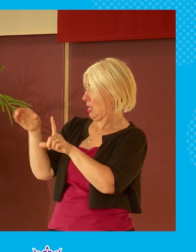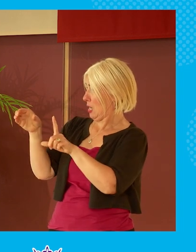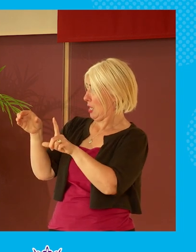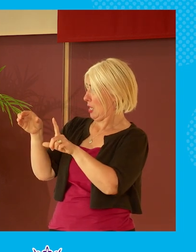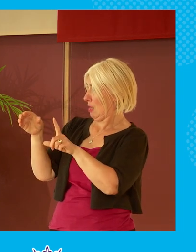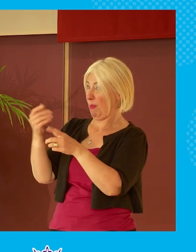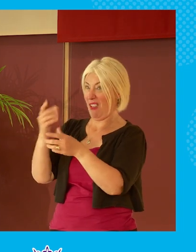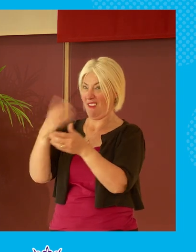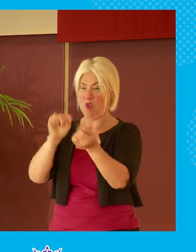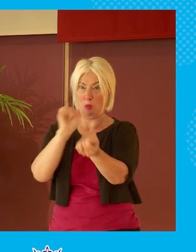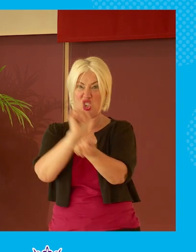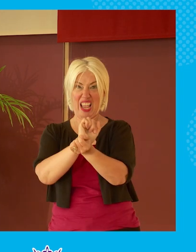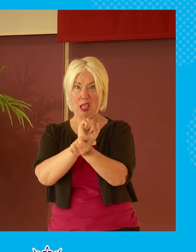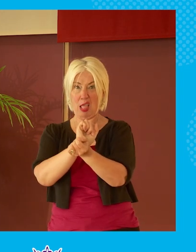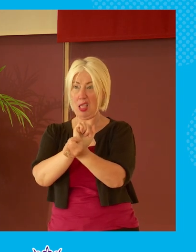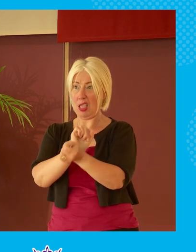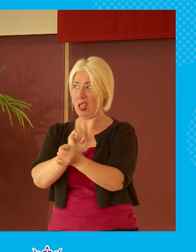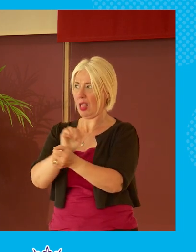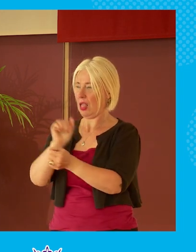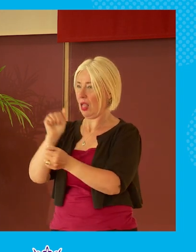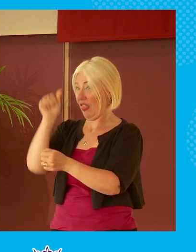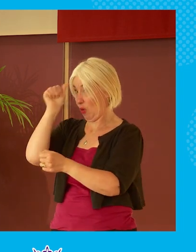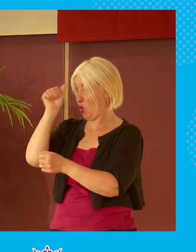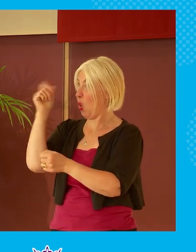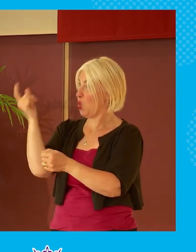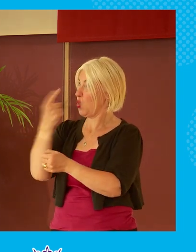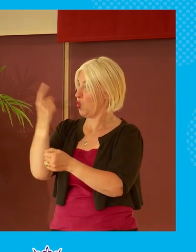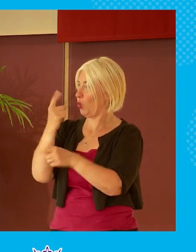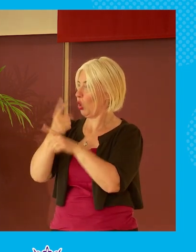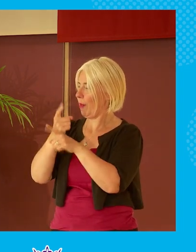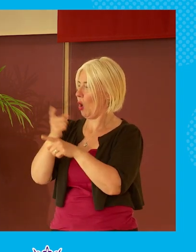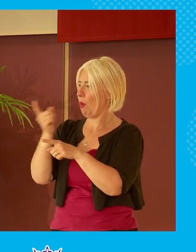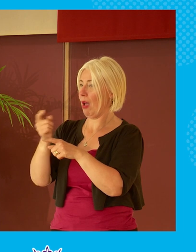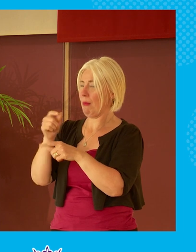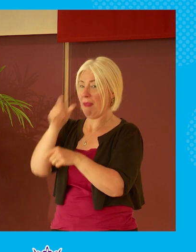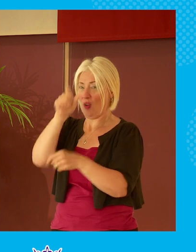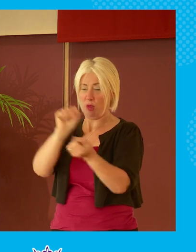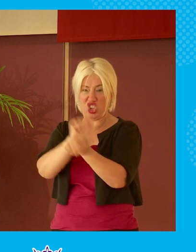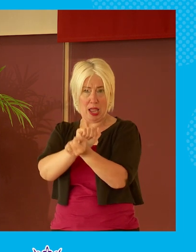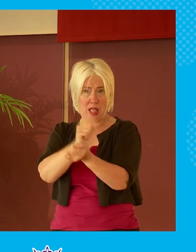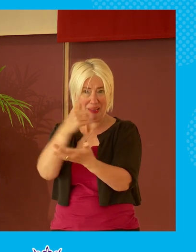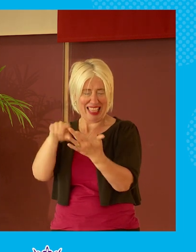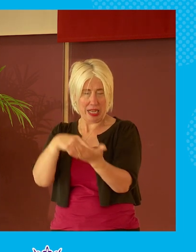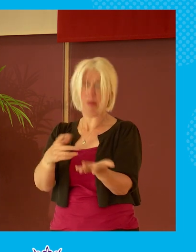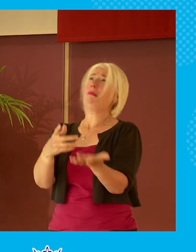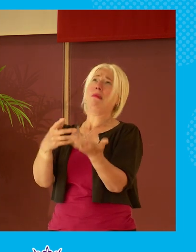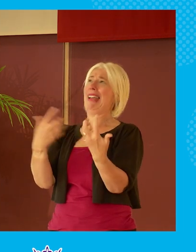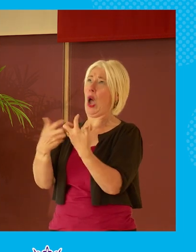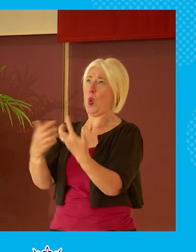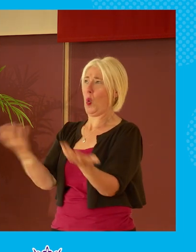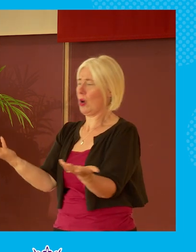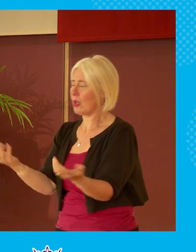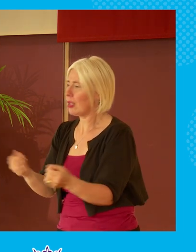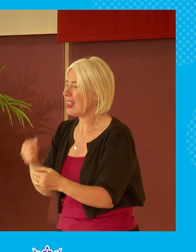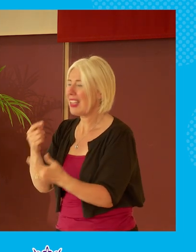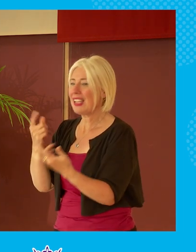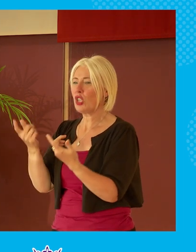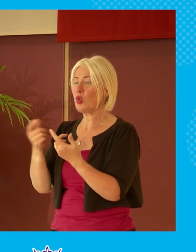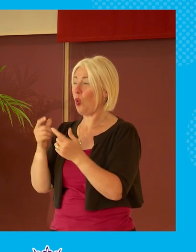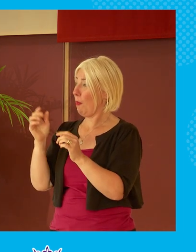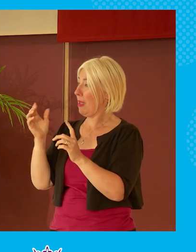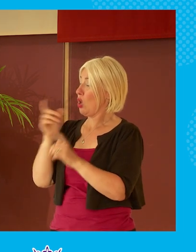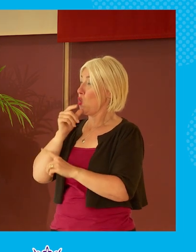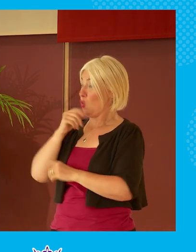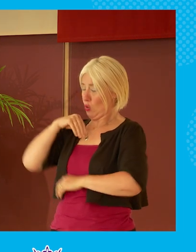jail and i'm not talking about peter i think we all know who i'm talking about but um but but but it is yeah it's just it's it's being who being you are